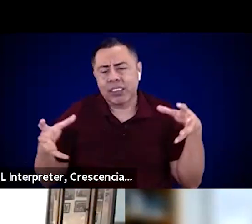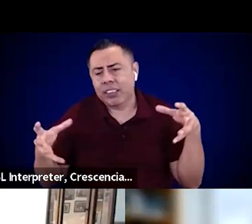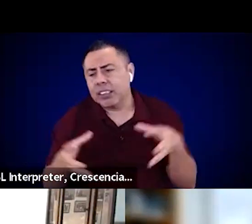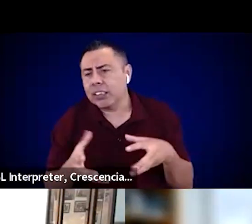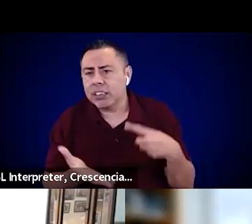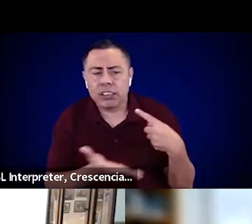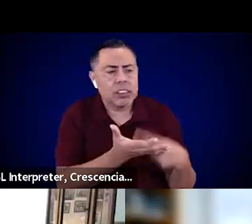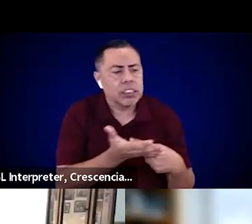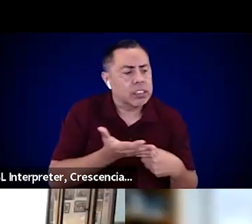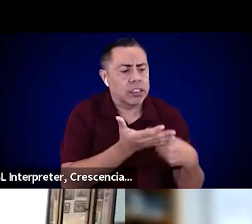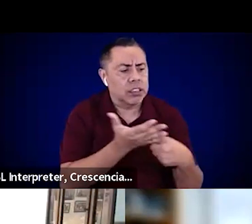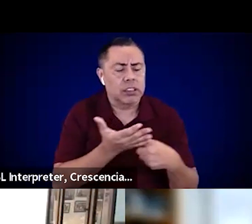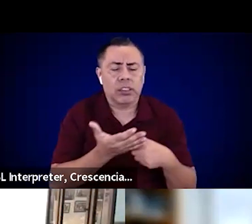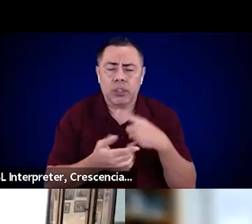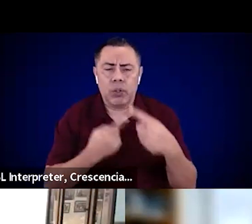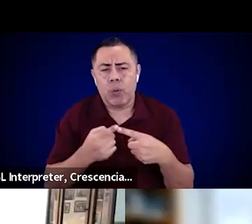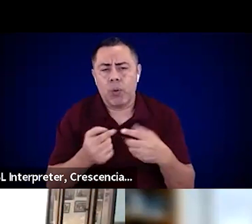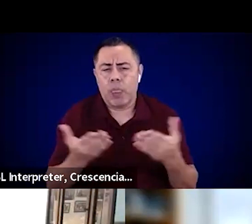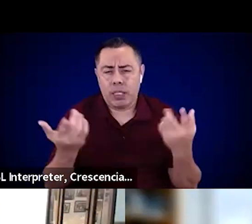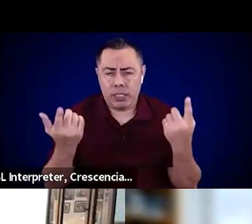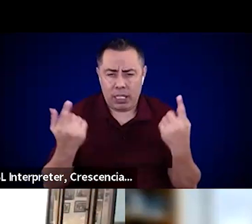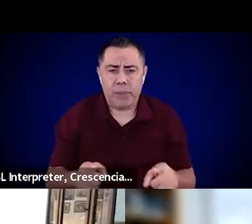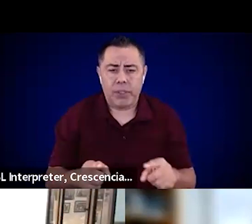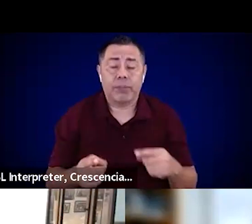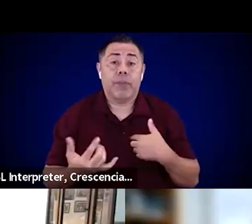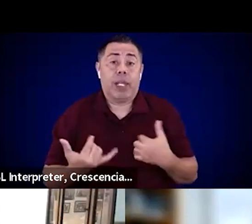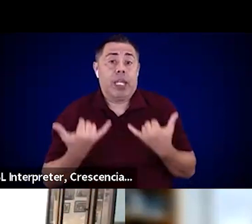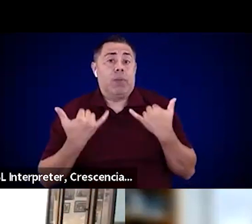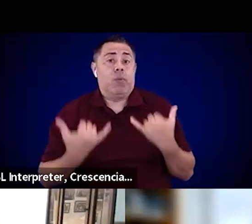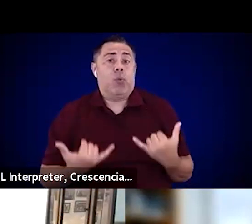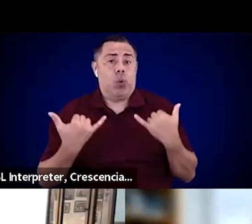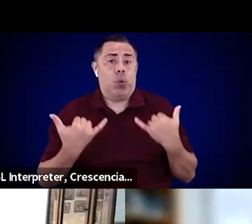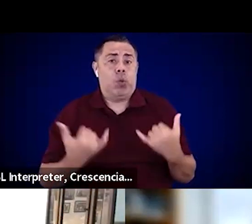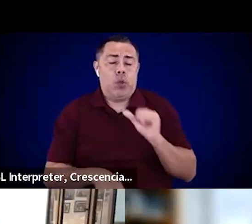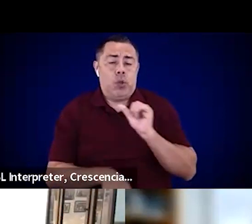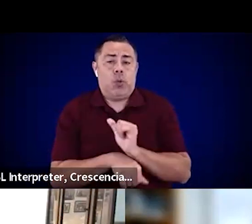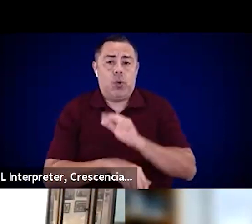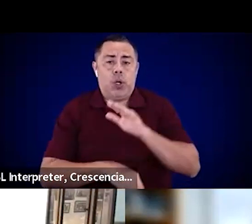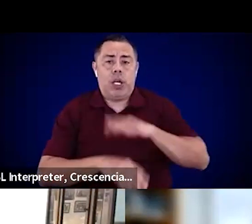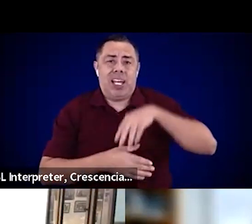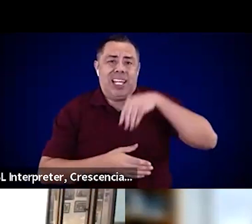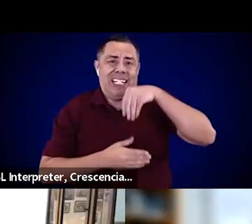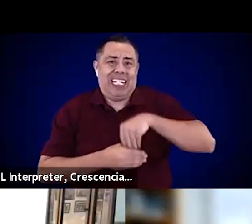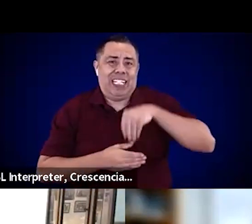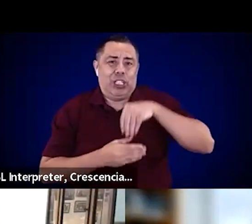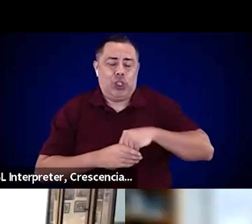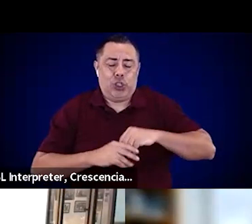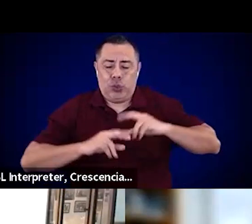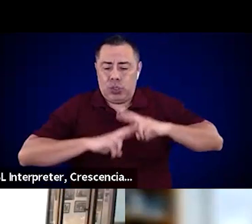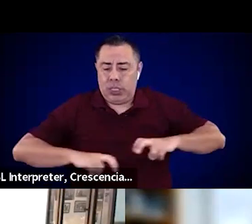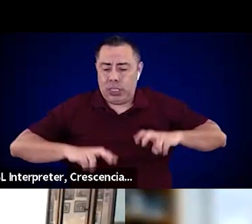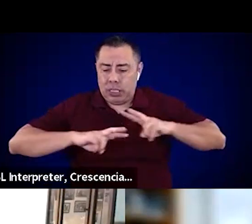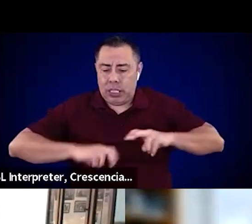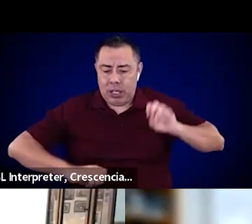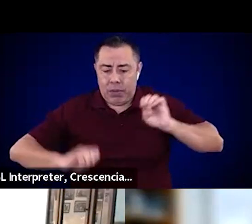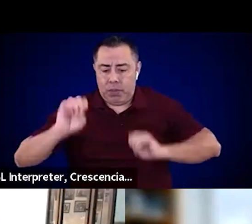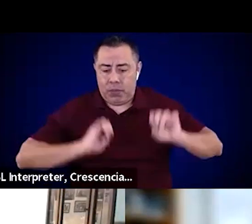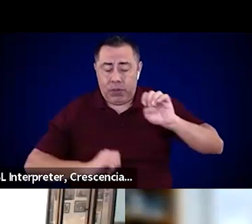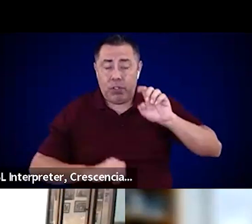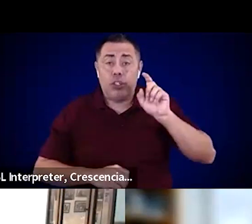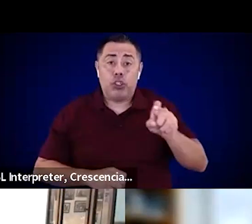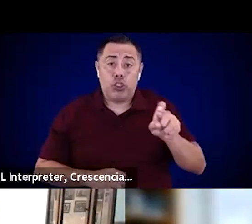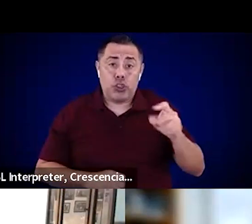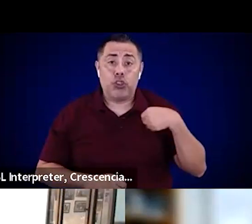internally to kind of examine and evaluate if we need to expand our emergency support functions